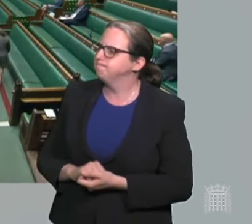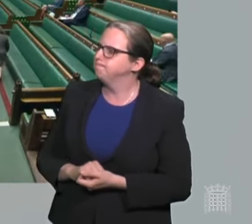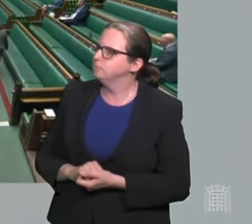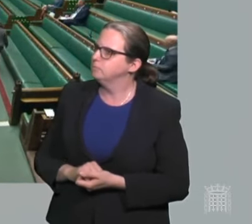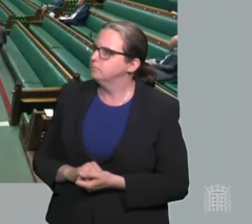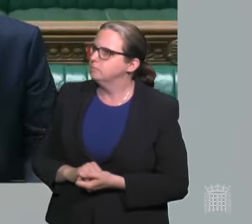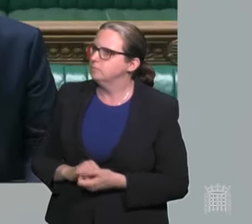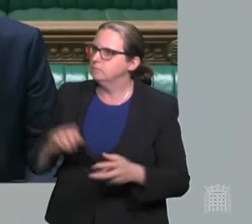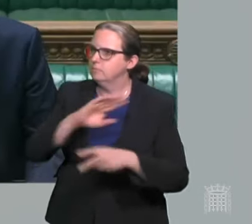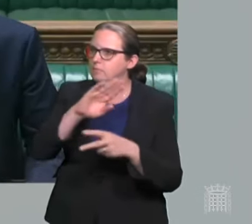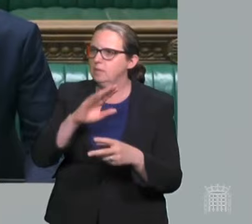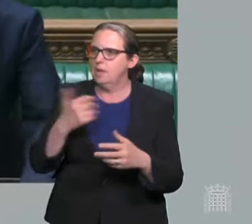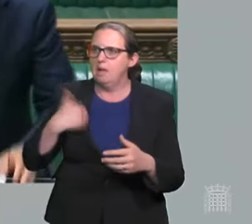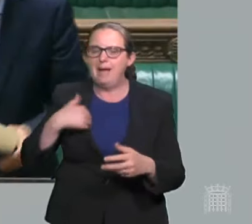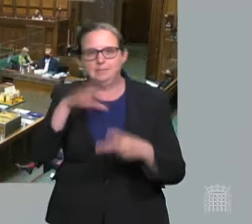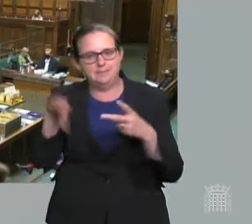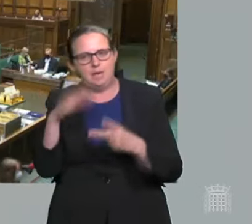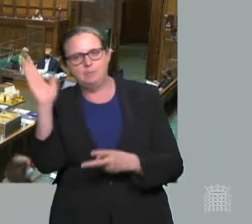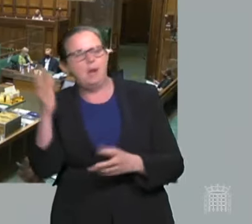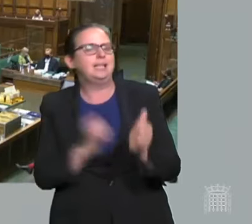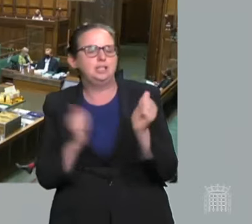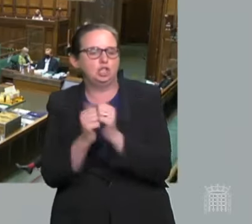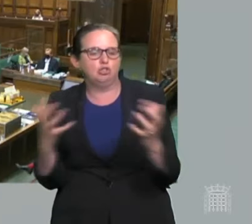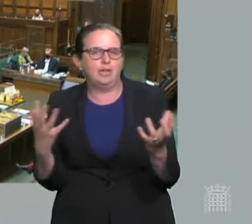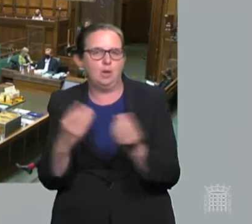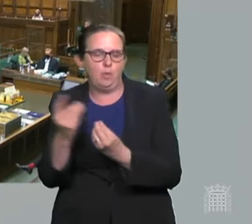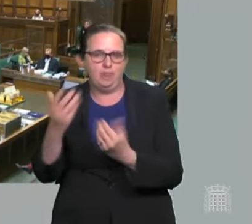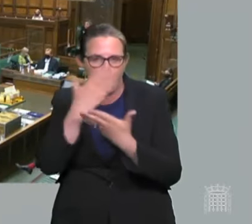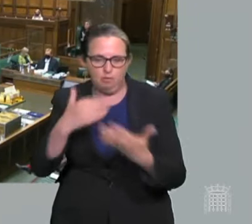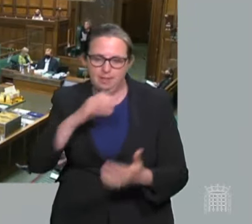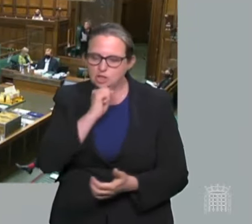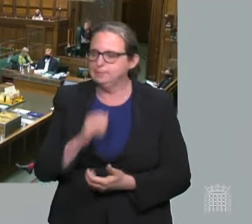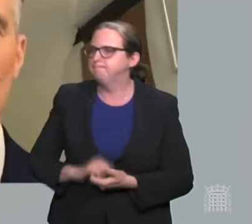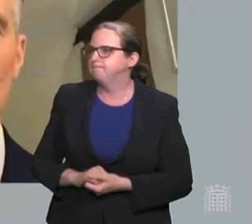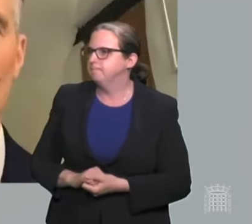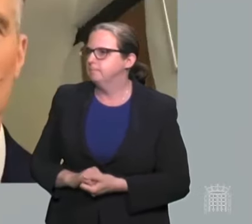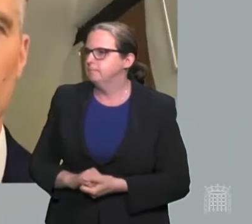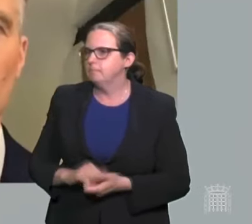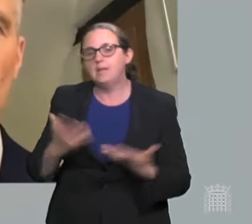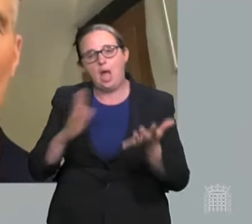Speaker, I do not agree with the Honourable Gentleman. We are now going to Mark Harper.